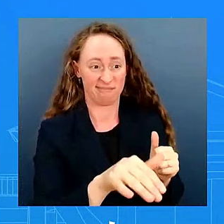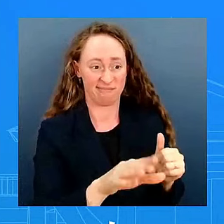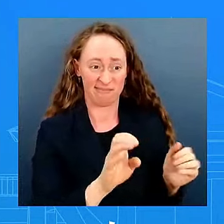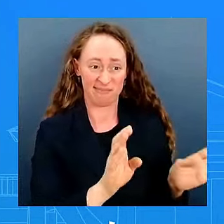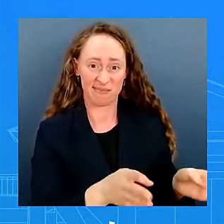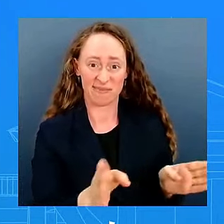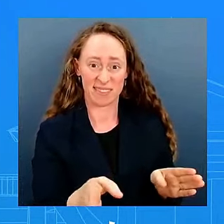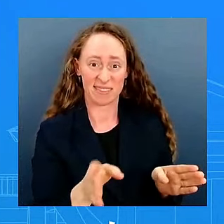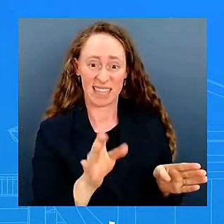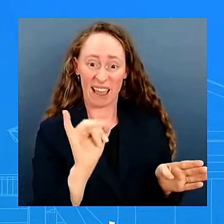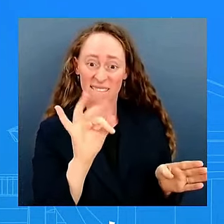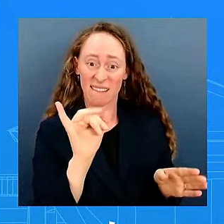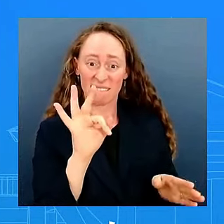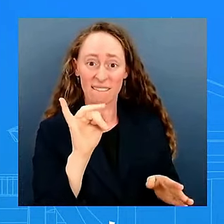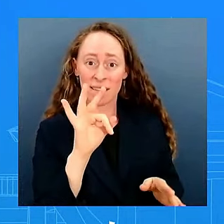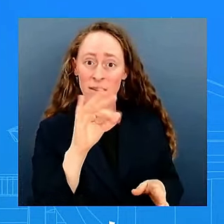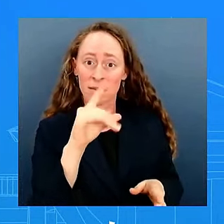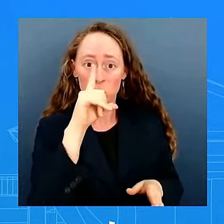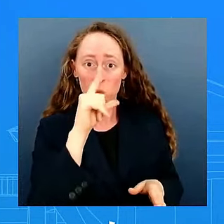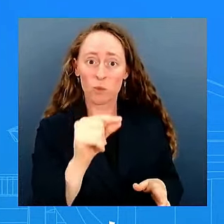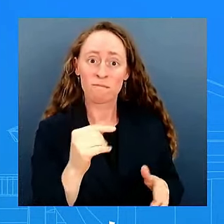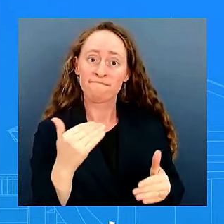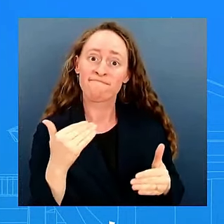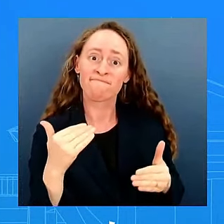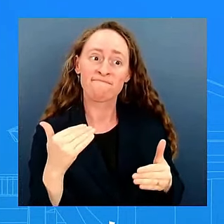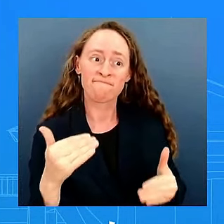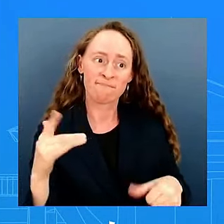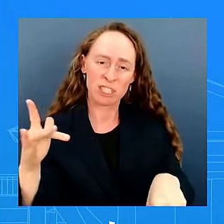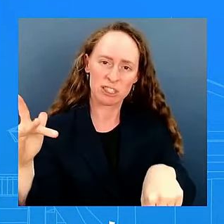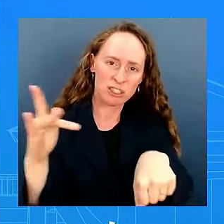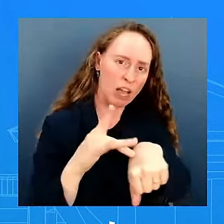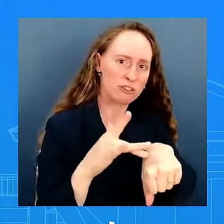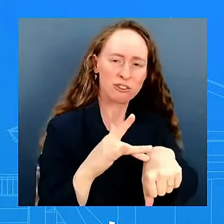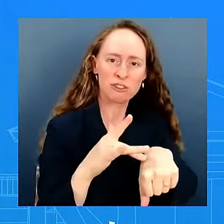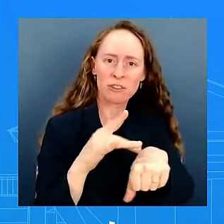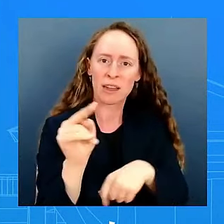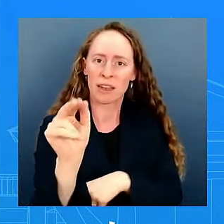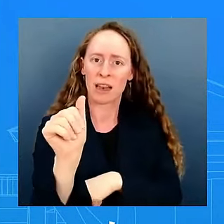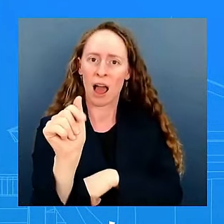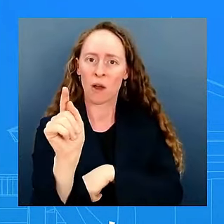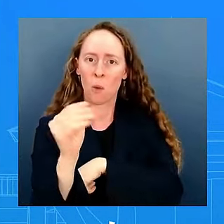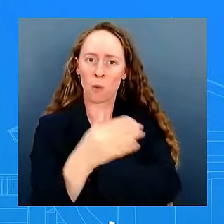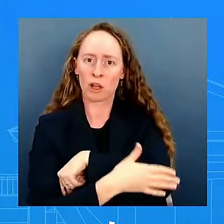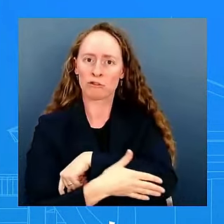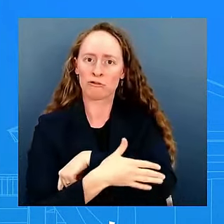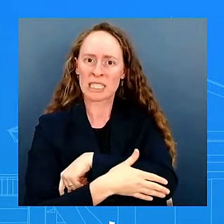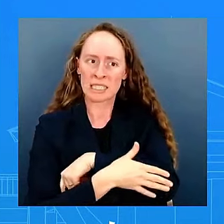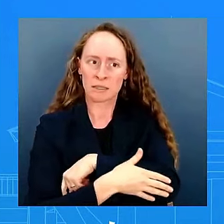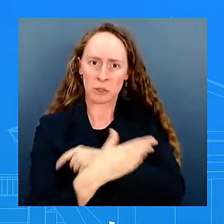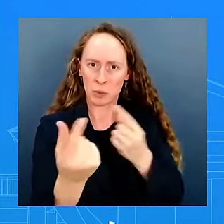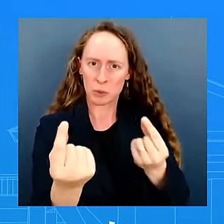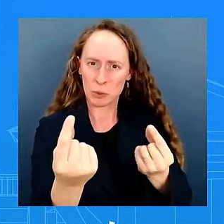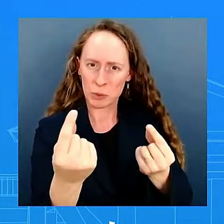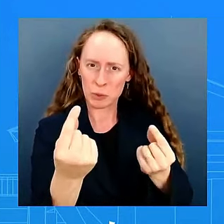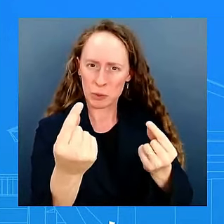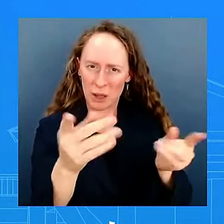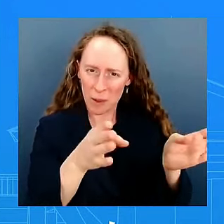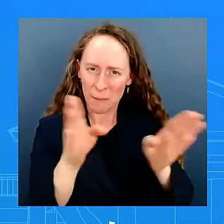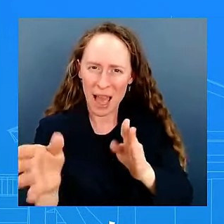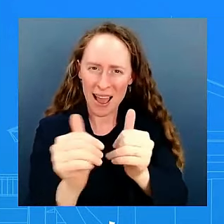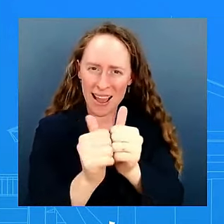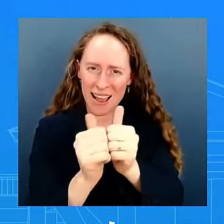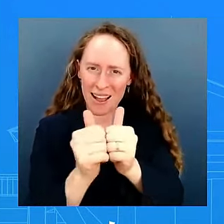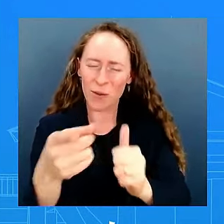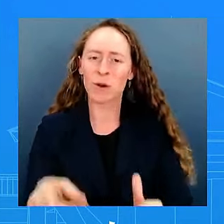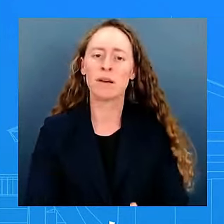ahead of any conversations what i can say are certainly our policy has not changed uh i don't want to speak to hypotheticals